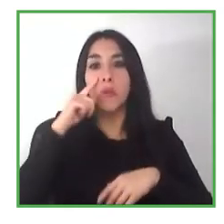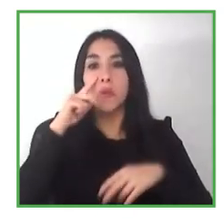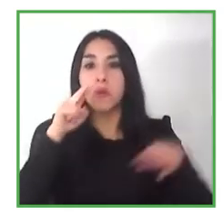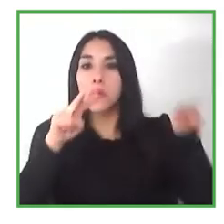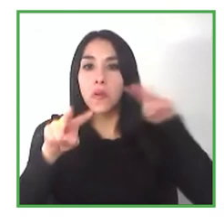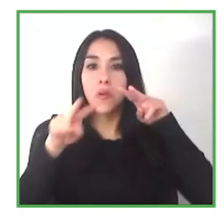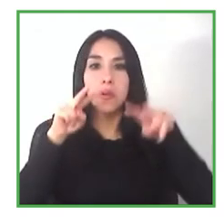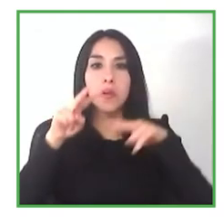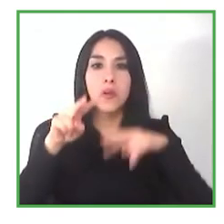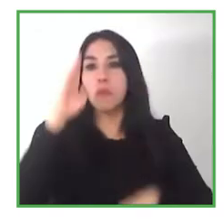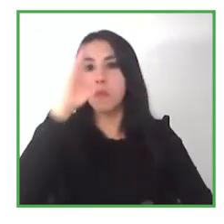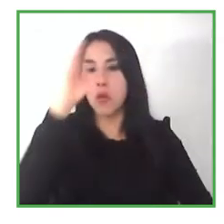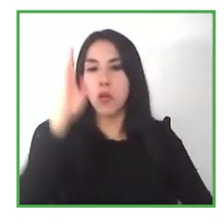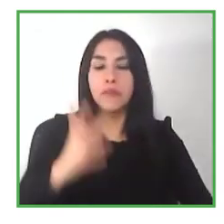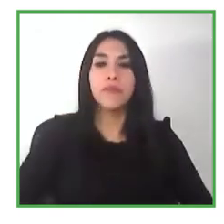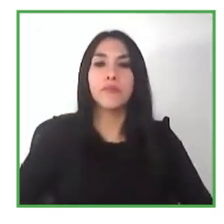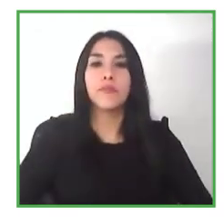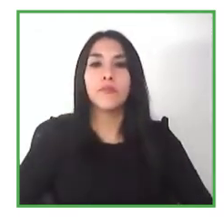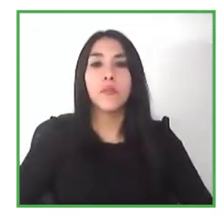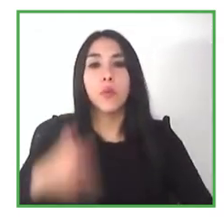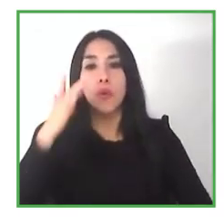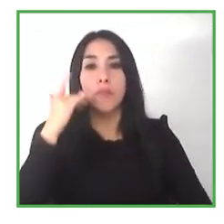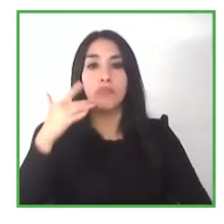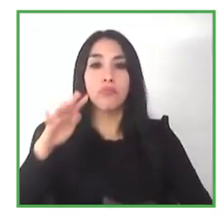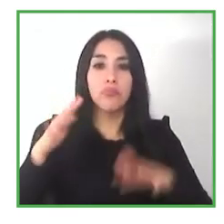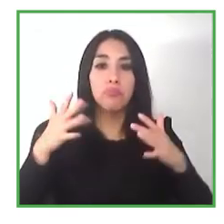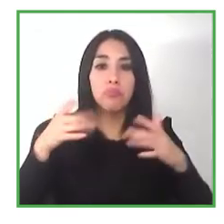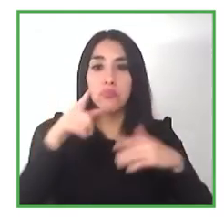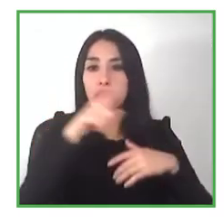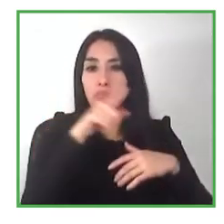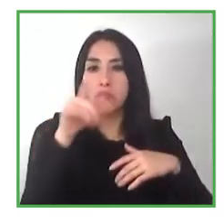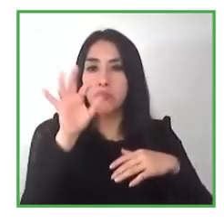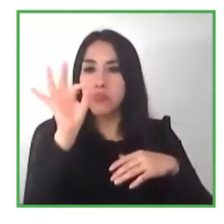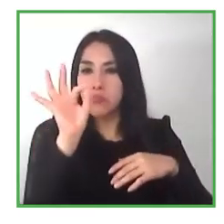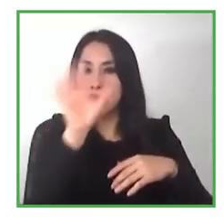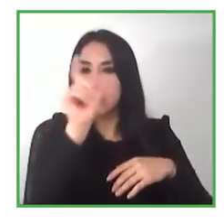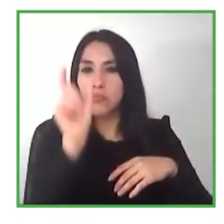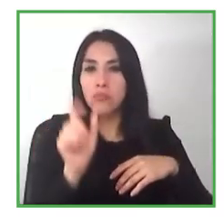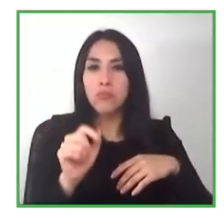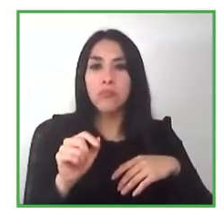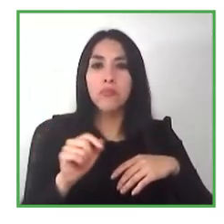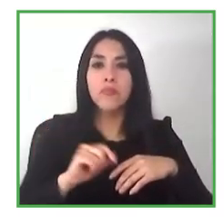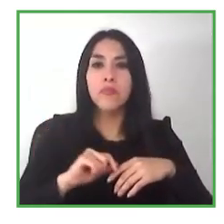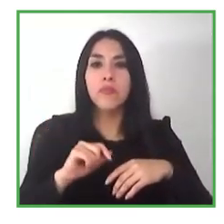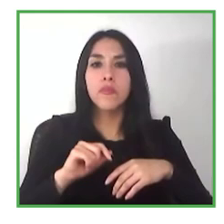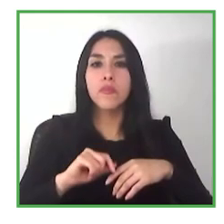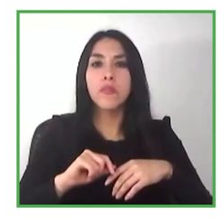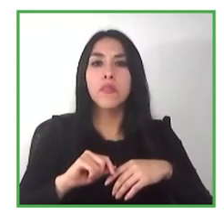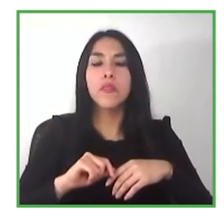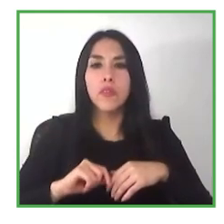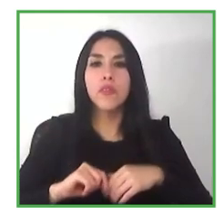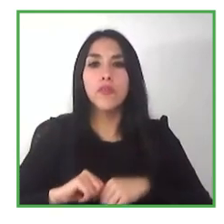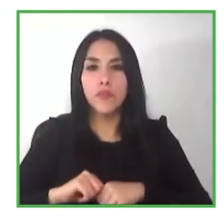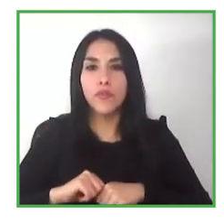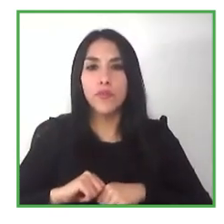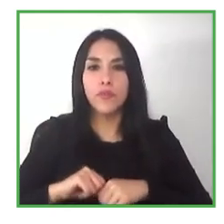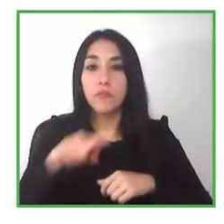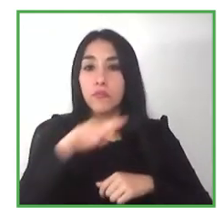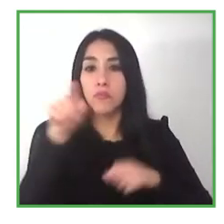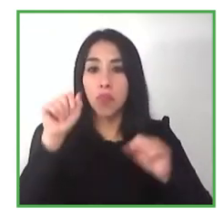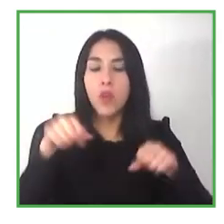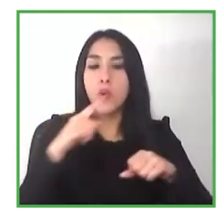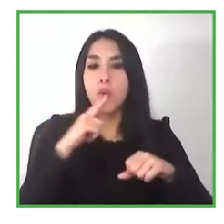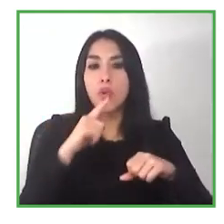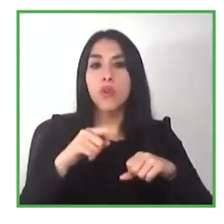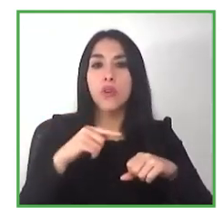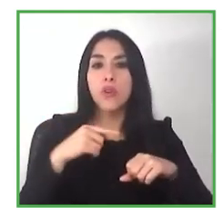to brazil you are a huge country and your reality is a little bit more complex than what